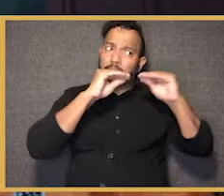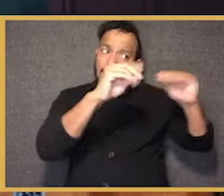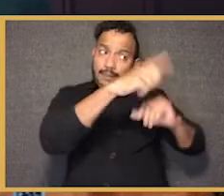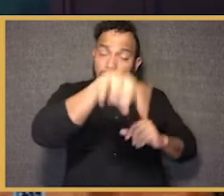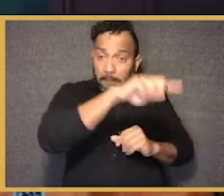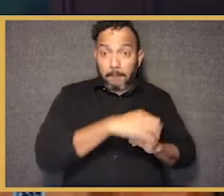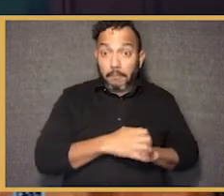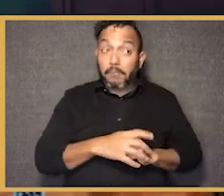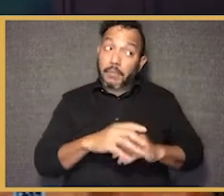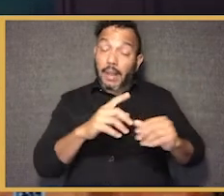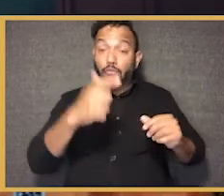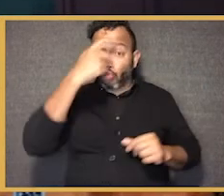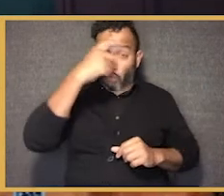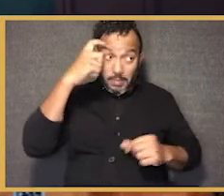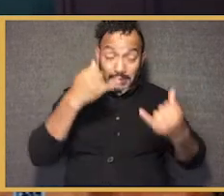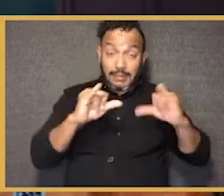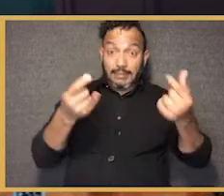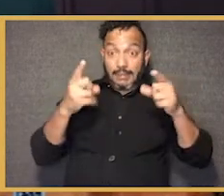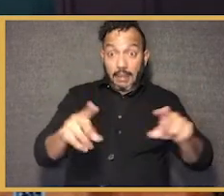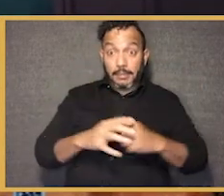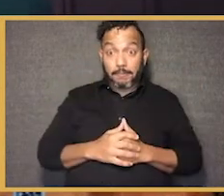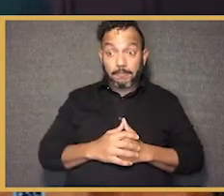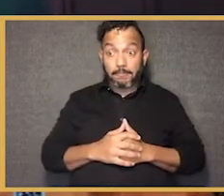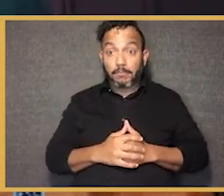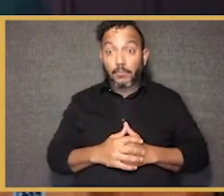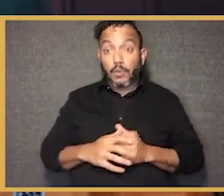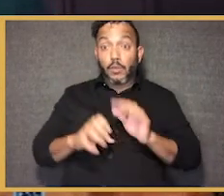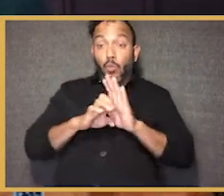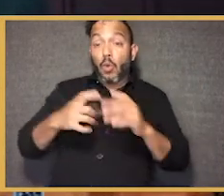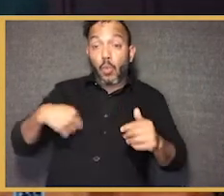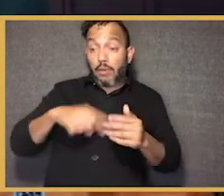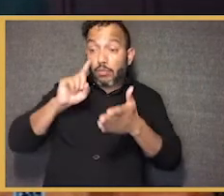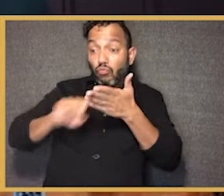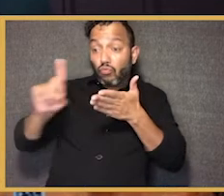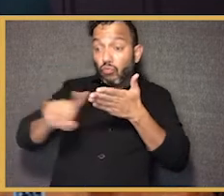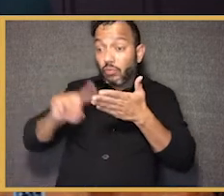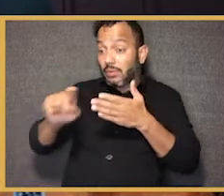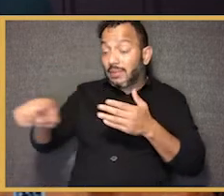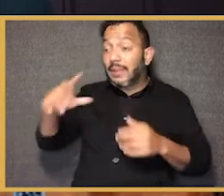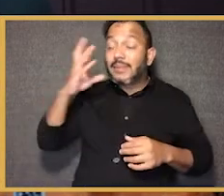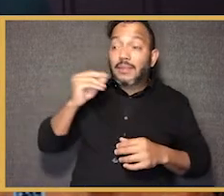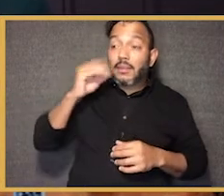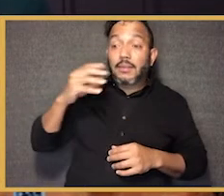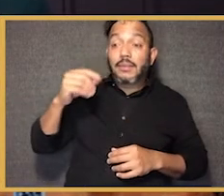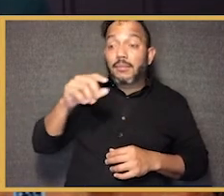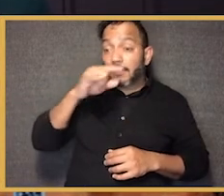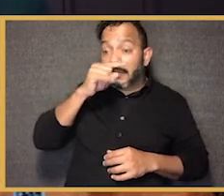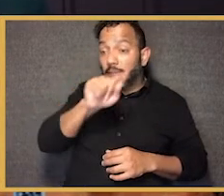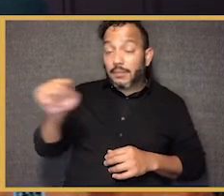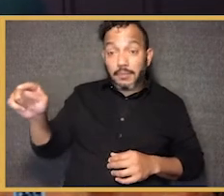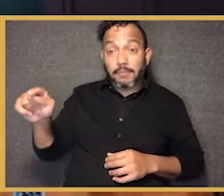with the consequences of trauma in kids' lives, that we grapple with the growing body of research around adverse childhood